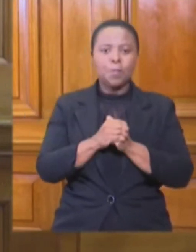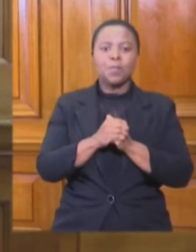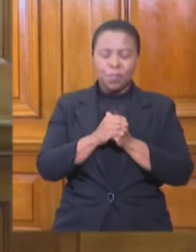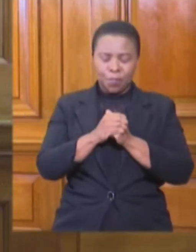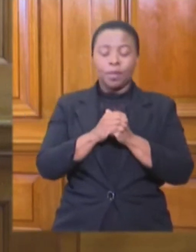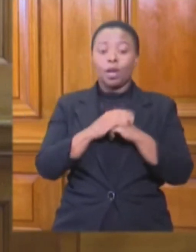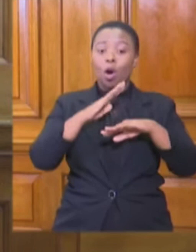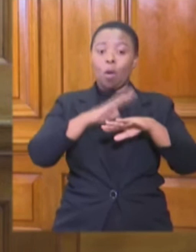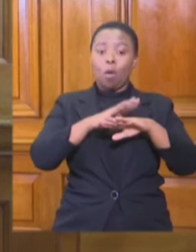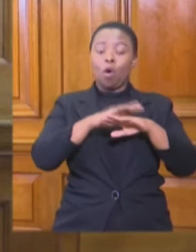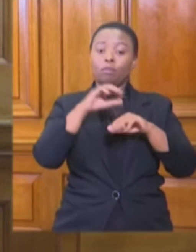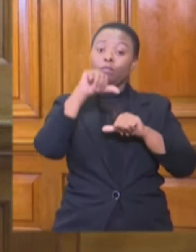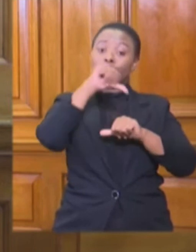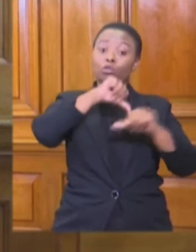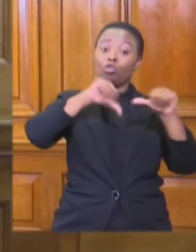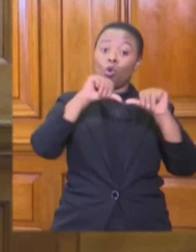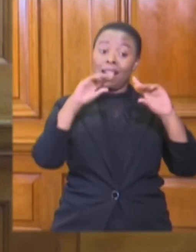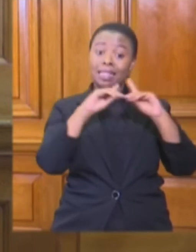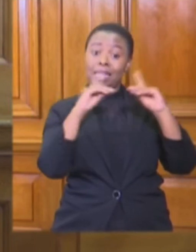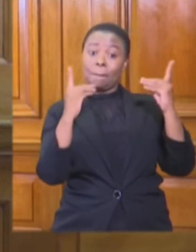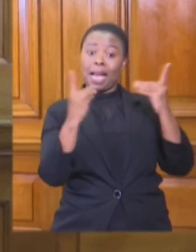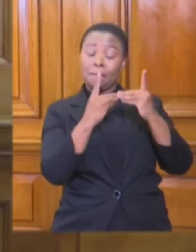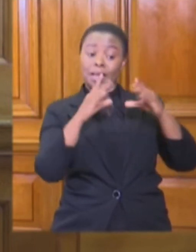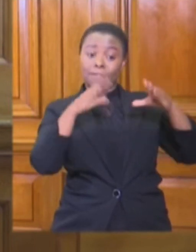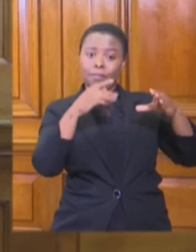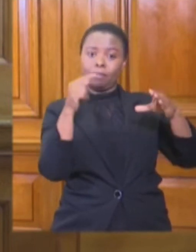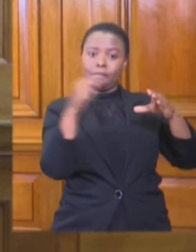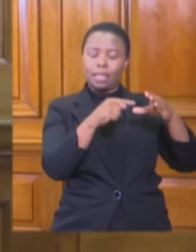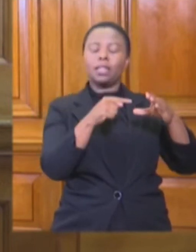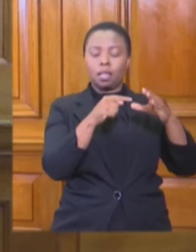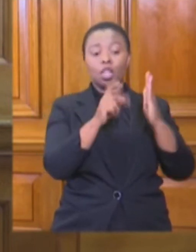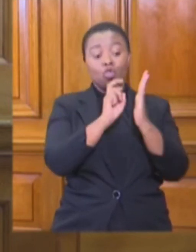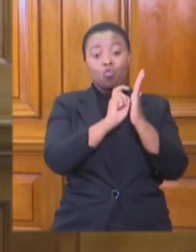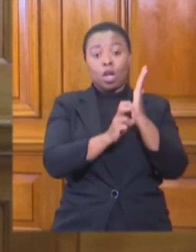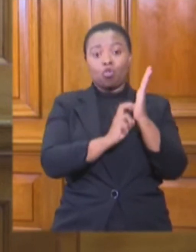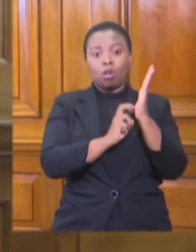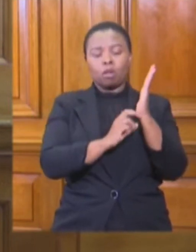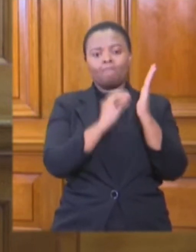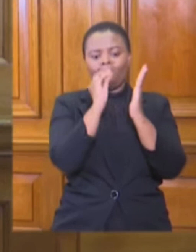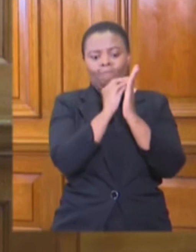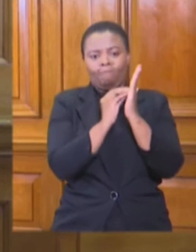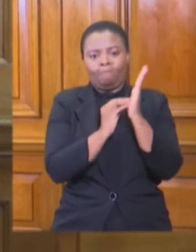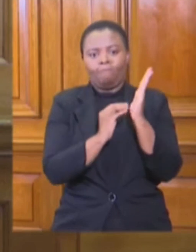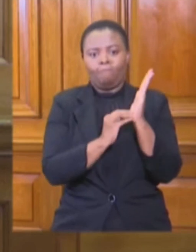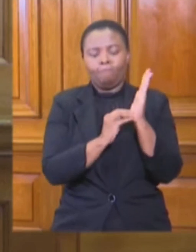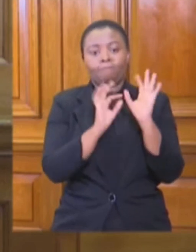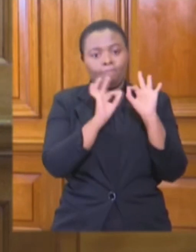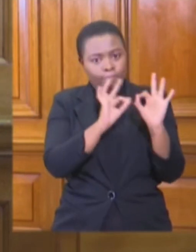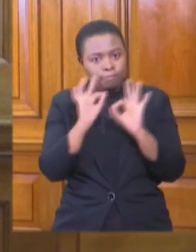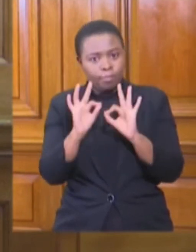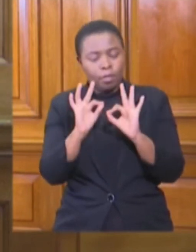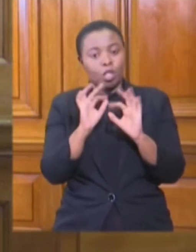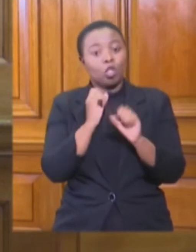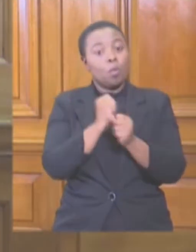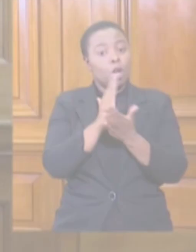Department of Social Development to finalise the regulations that will allow the payment of the